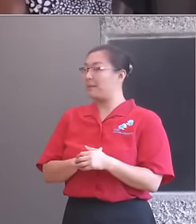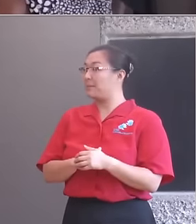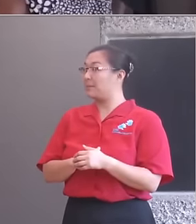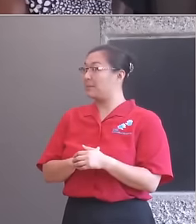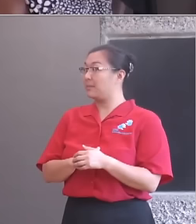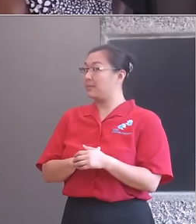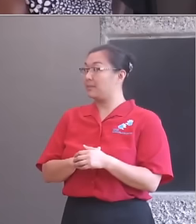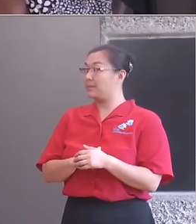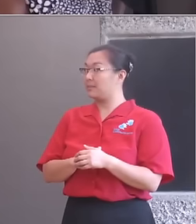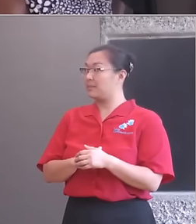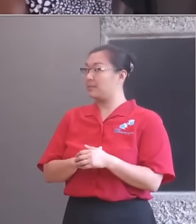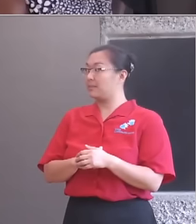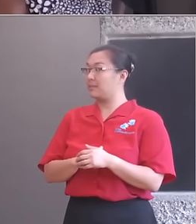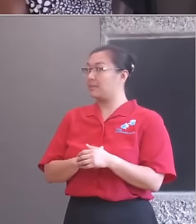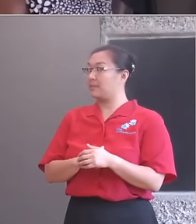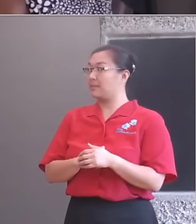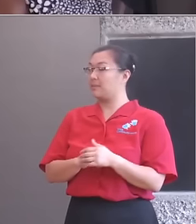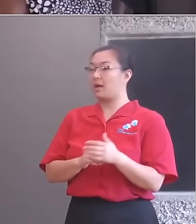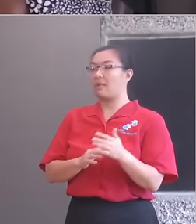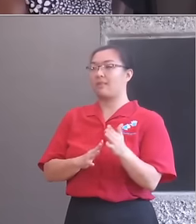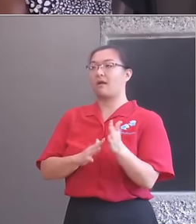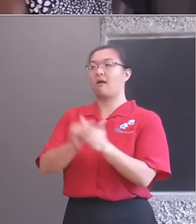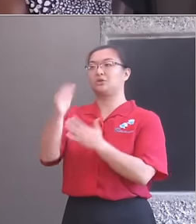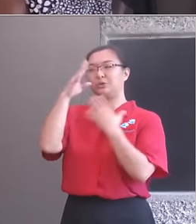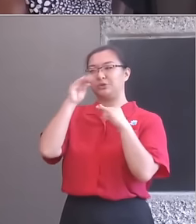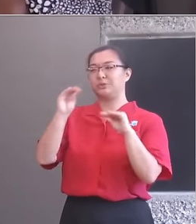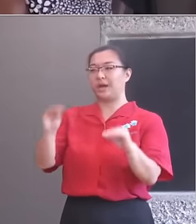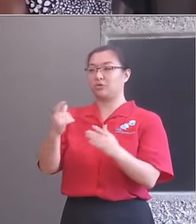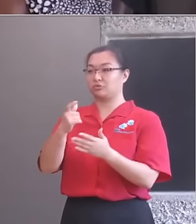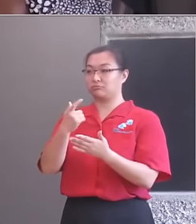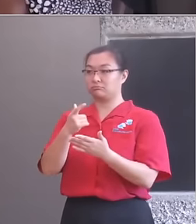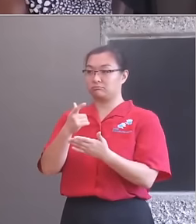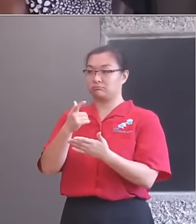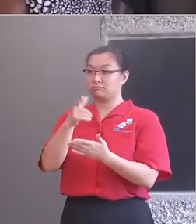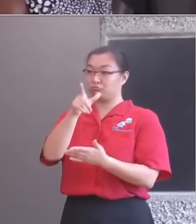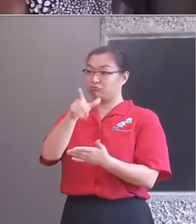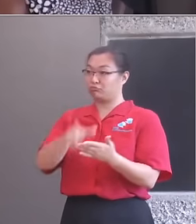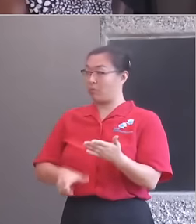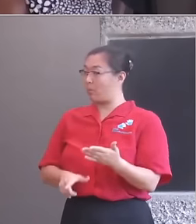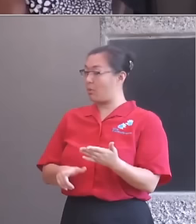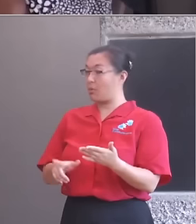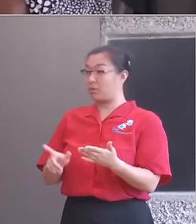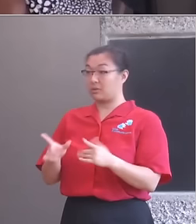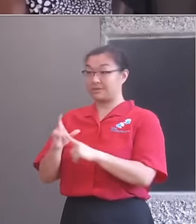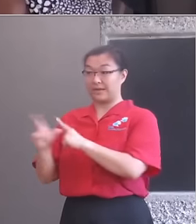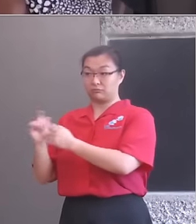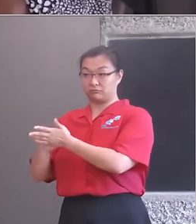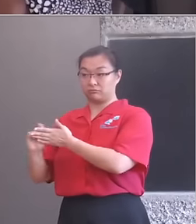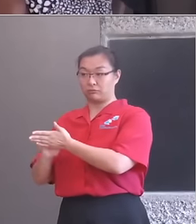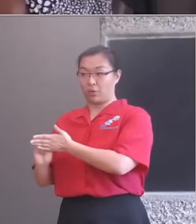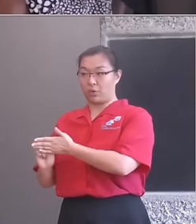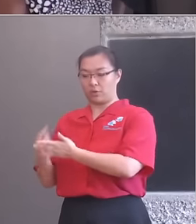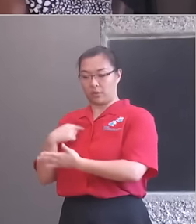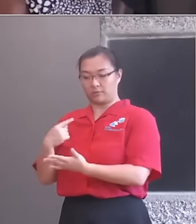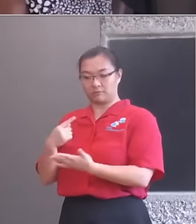cultural education report, again, we've taken forward a lot of the recommendations that Darren made in that report. And actually, for